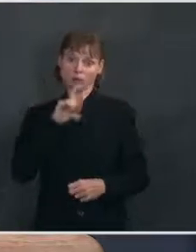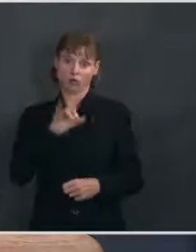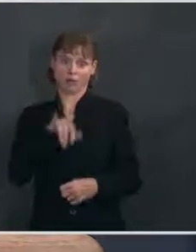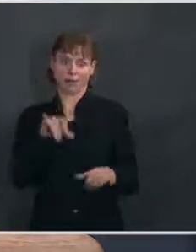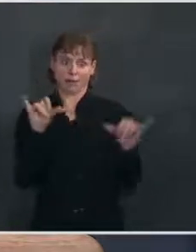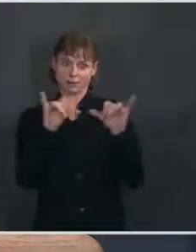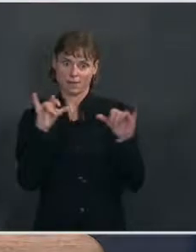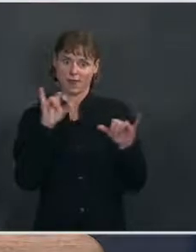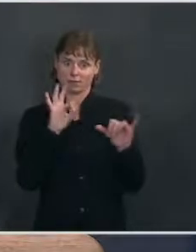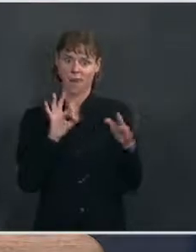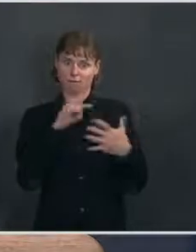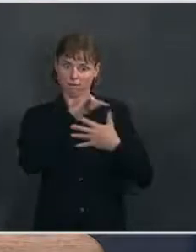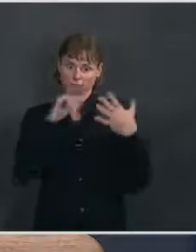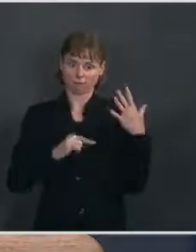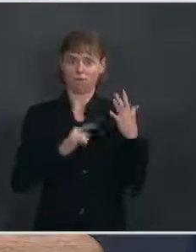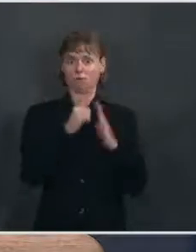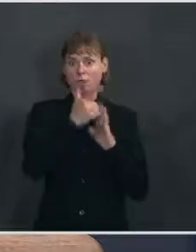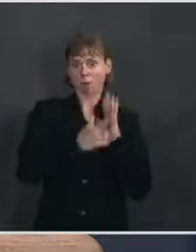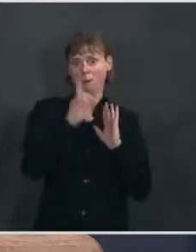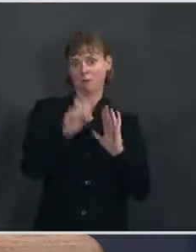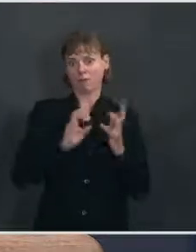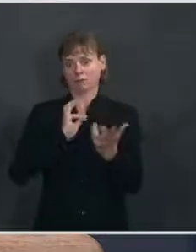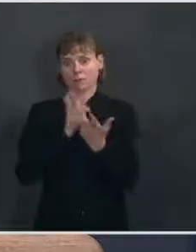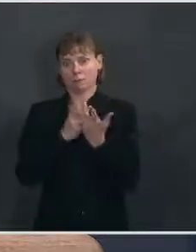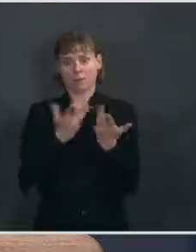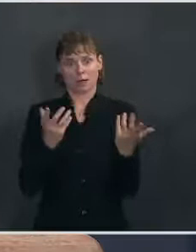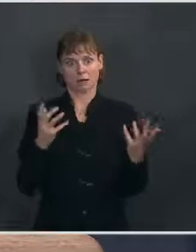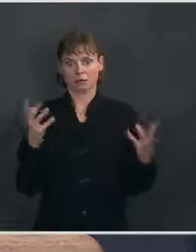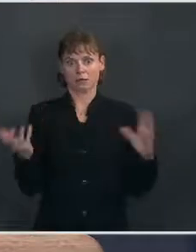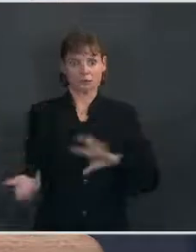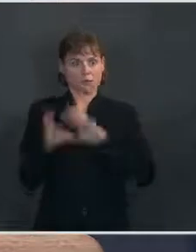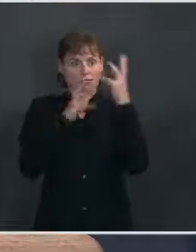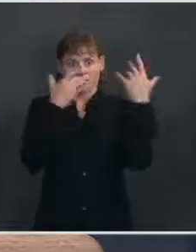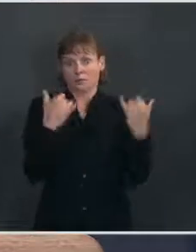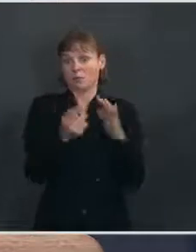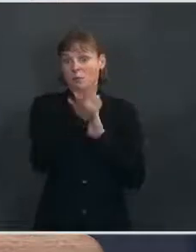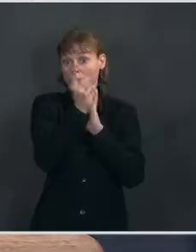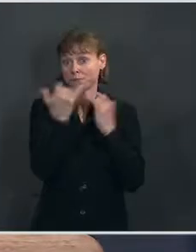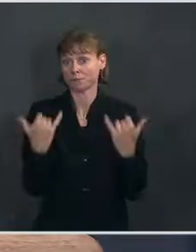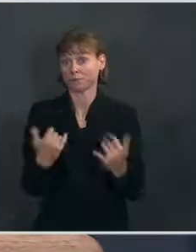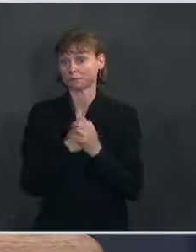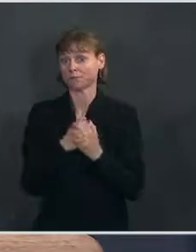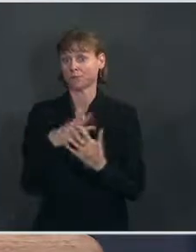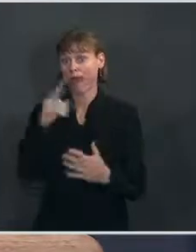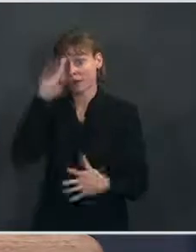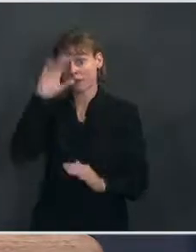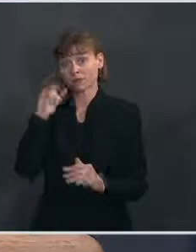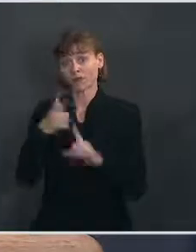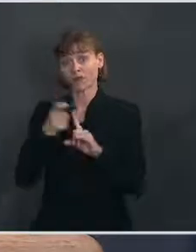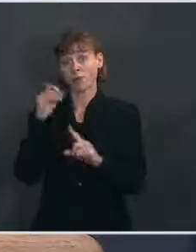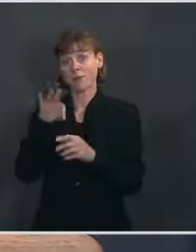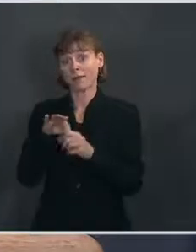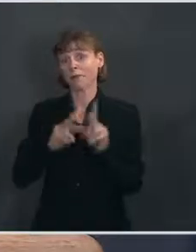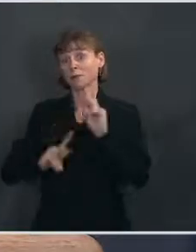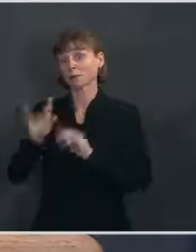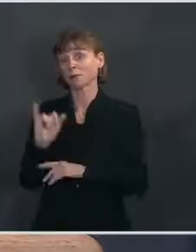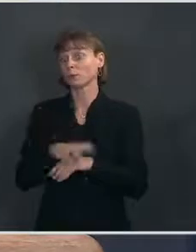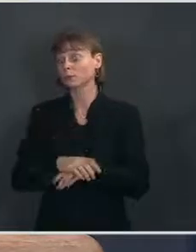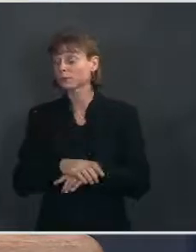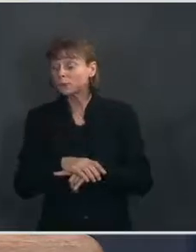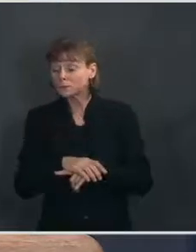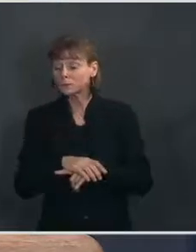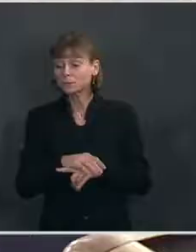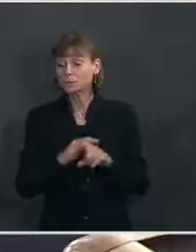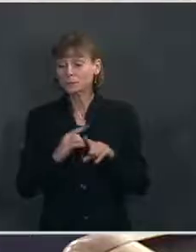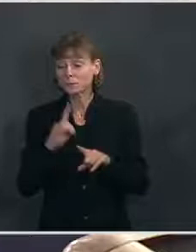package meets this moment and feels the American people expect that of their elected officials as well. The Can I ask you a flip on Burma? Ms. Sure. The statement the President just put